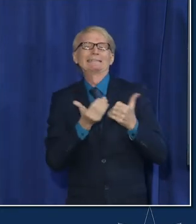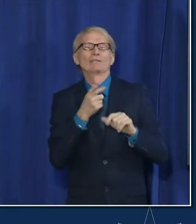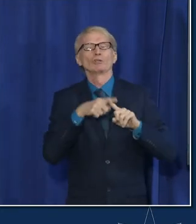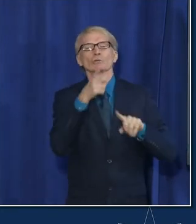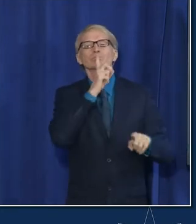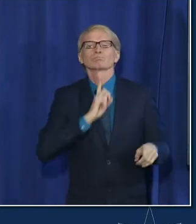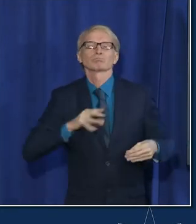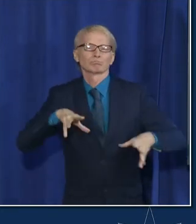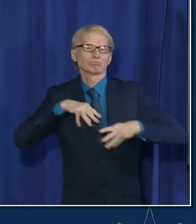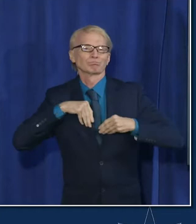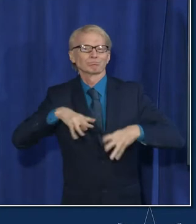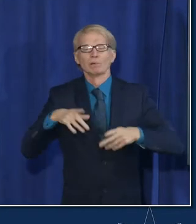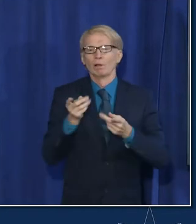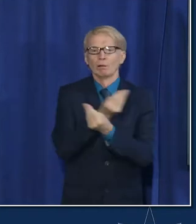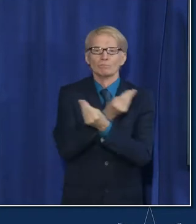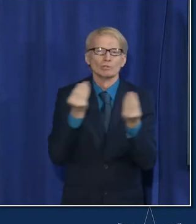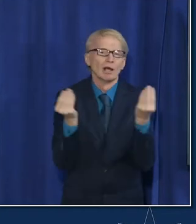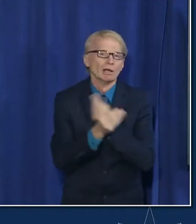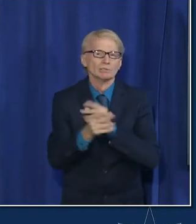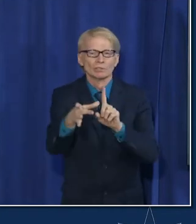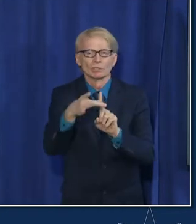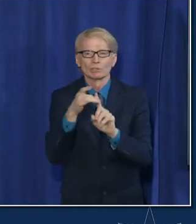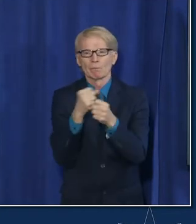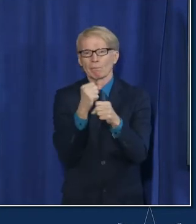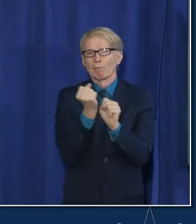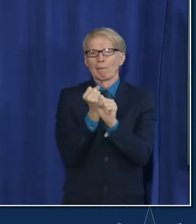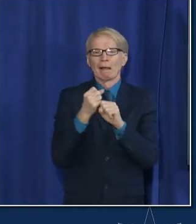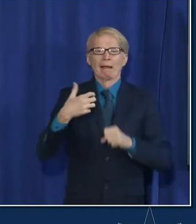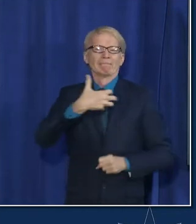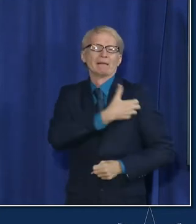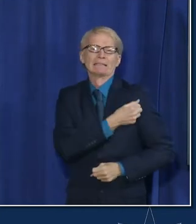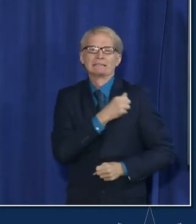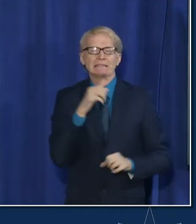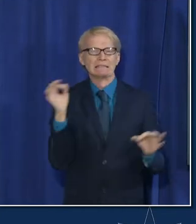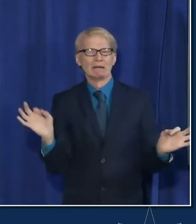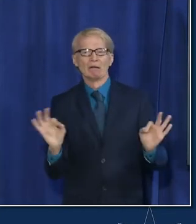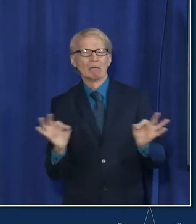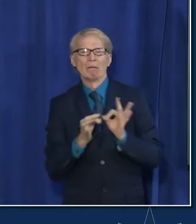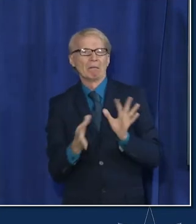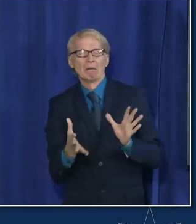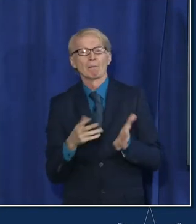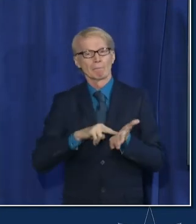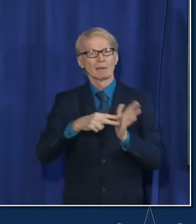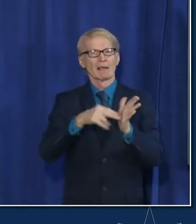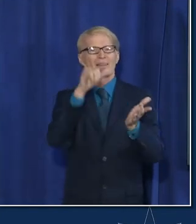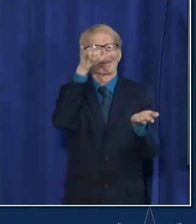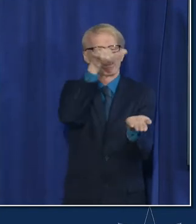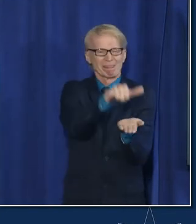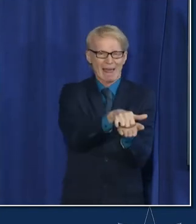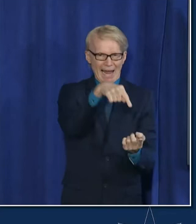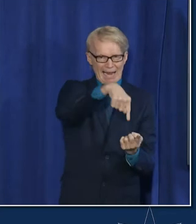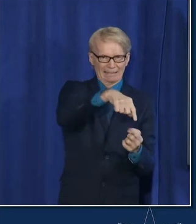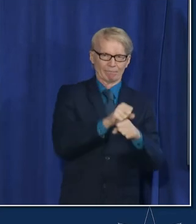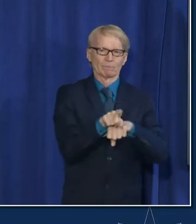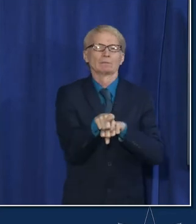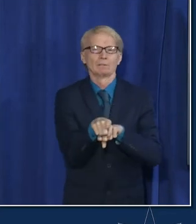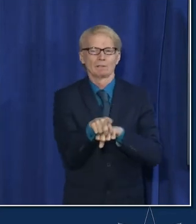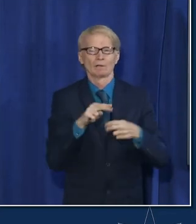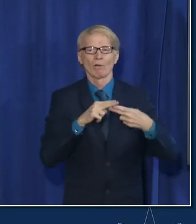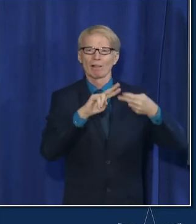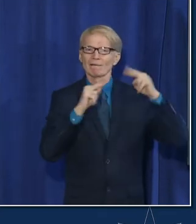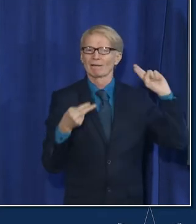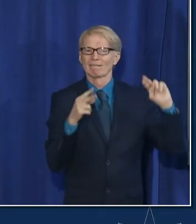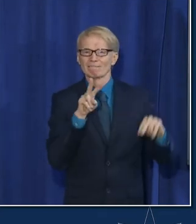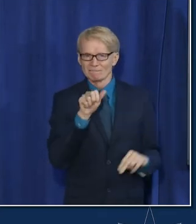make it more contagious make the vaccines less likely to work that virus that version of the virus that variant of the